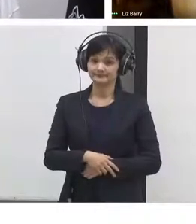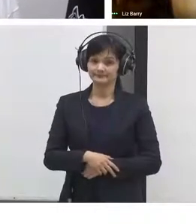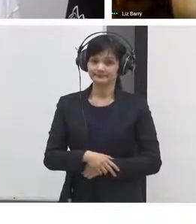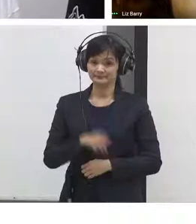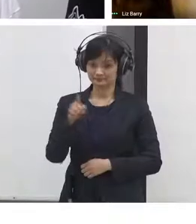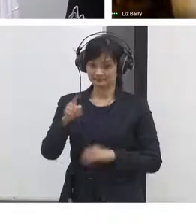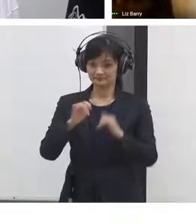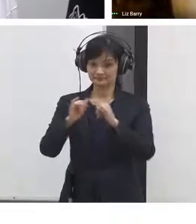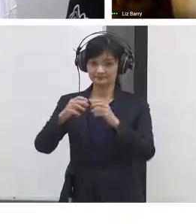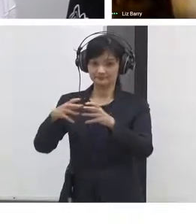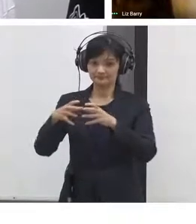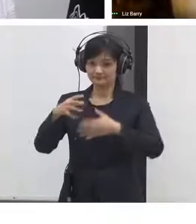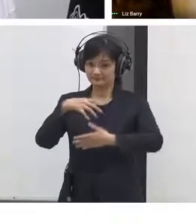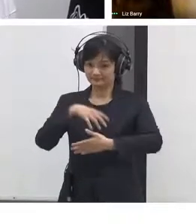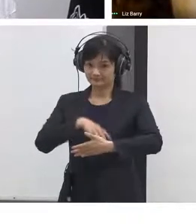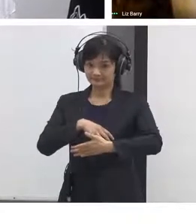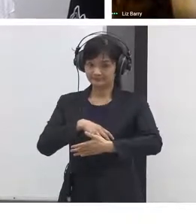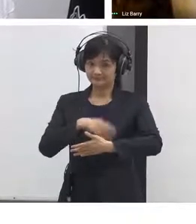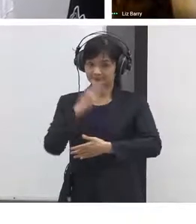your community